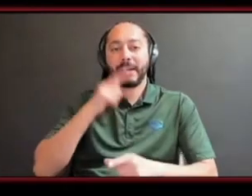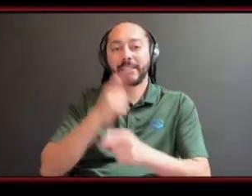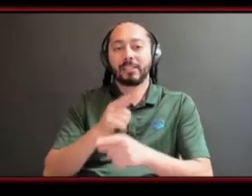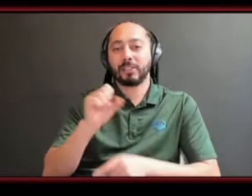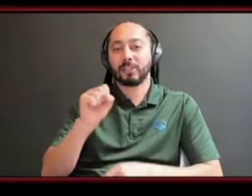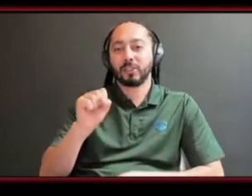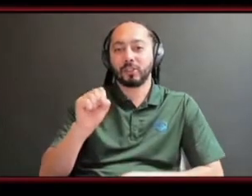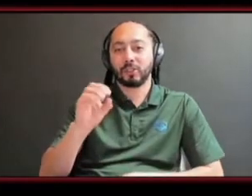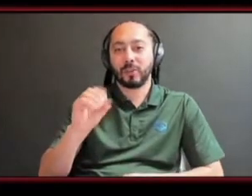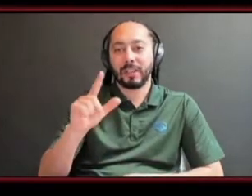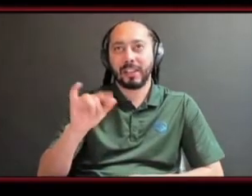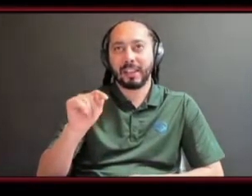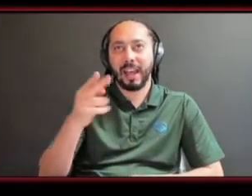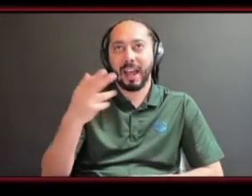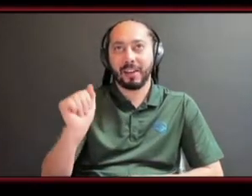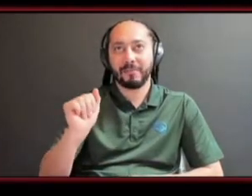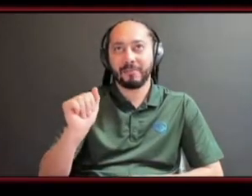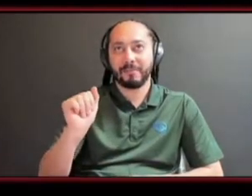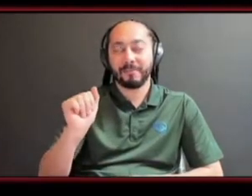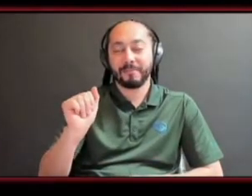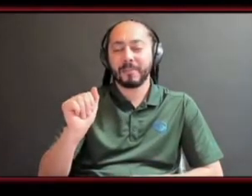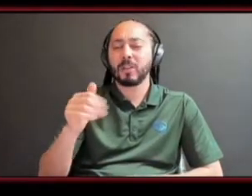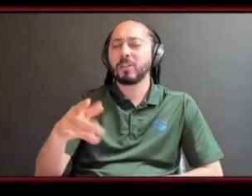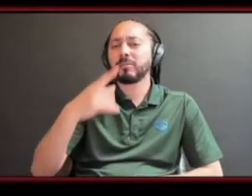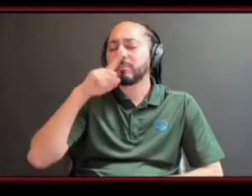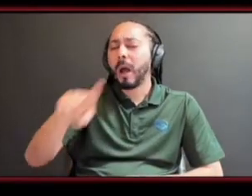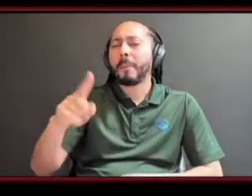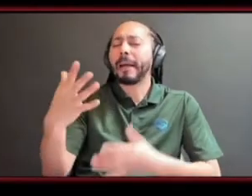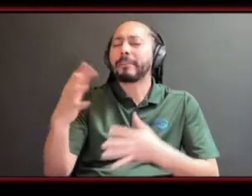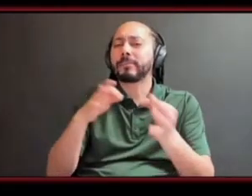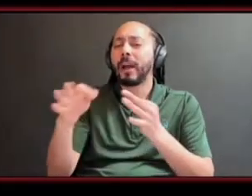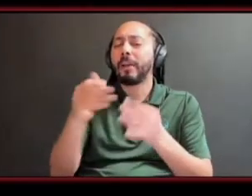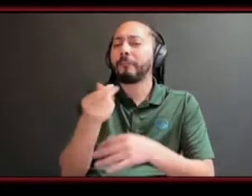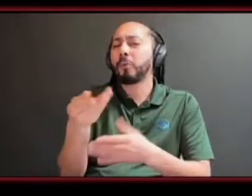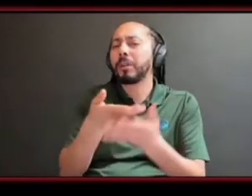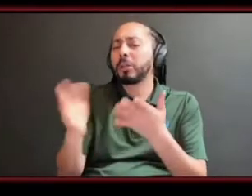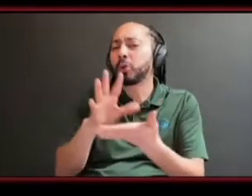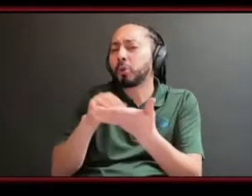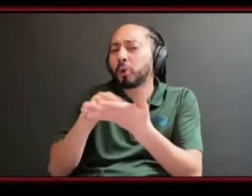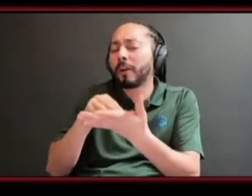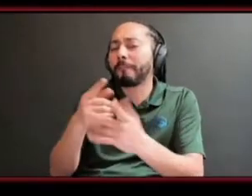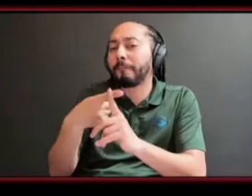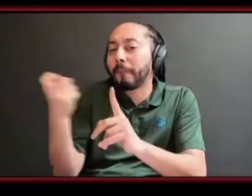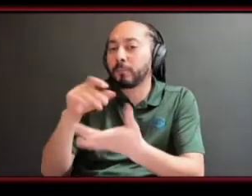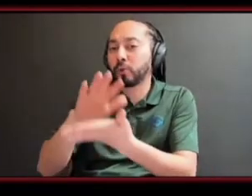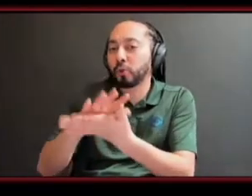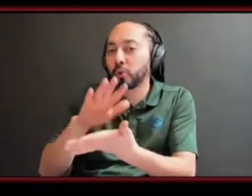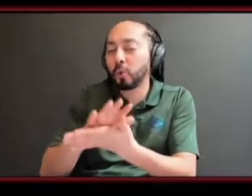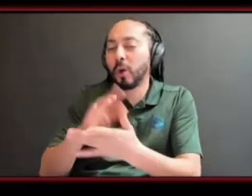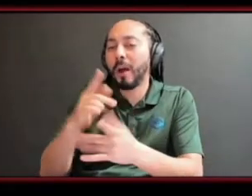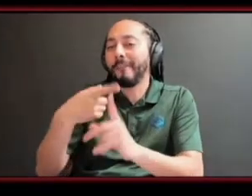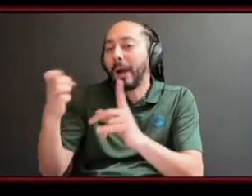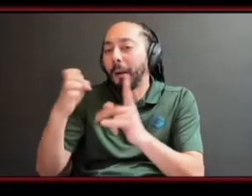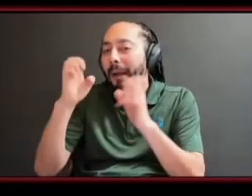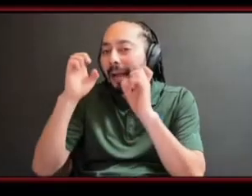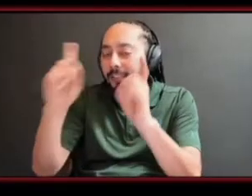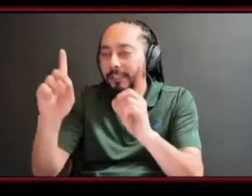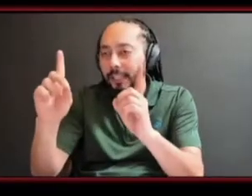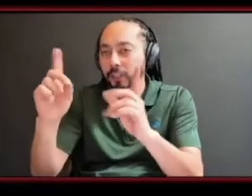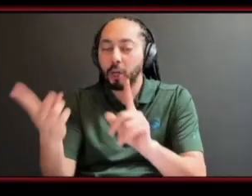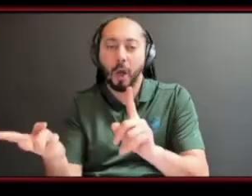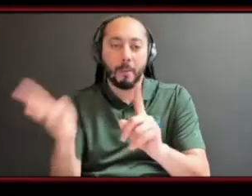name a few things that you learned in school or education that you were able to take away and apply to the real life world in your business